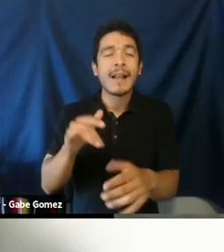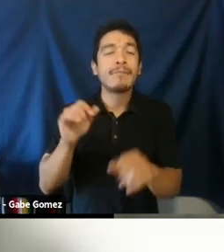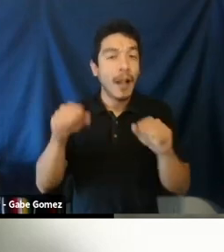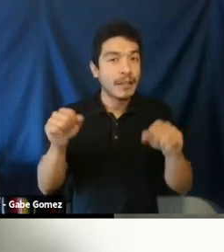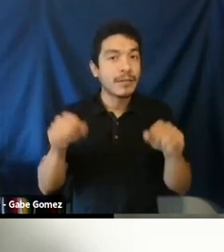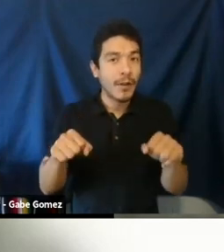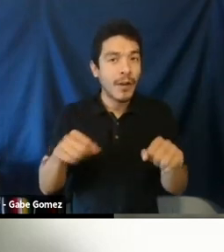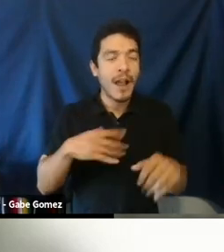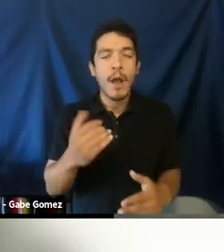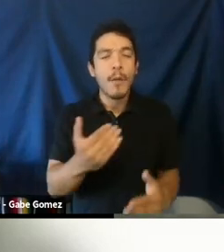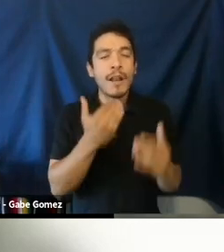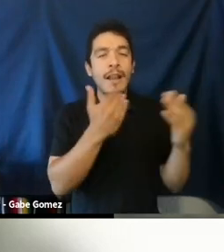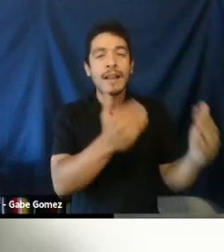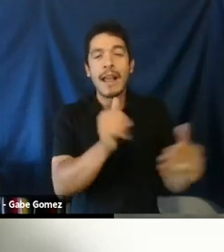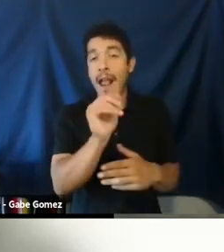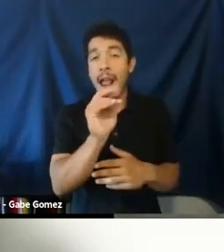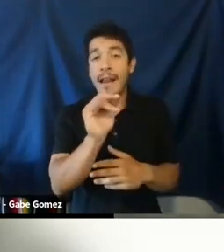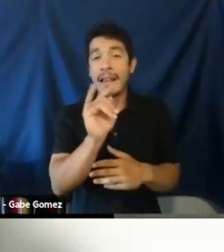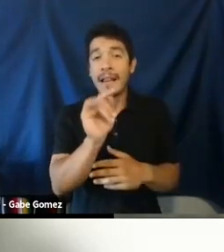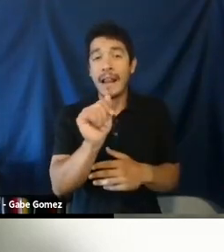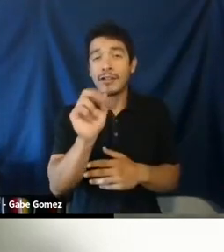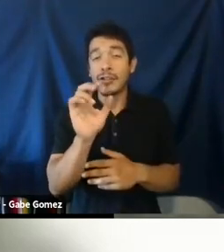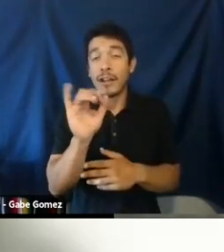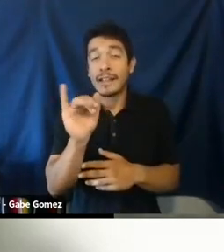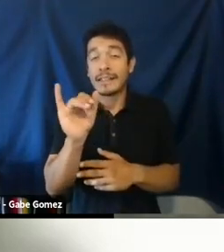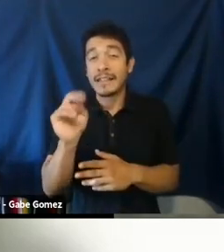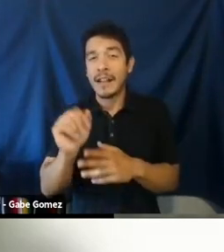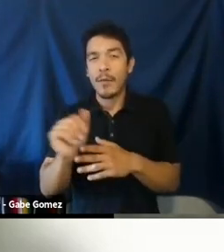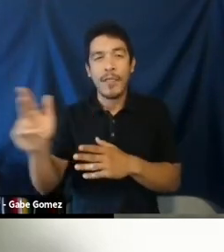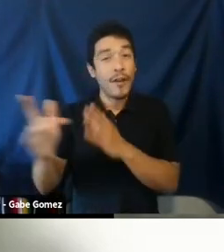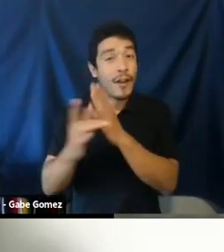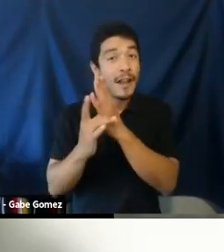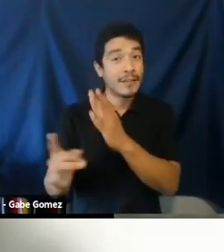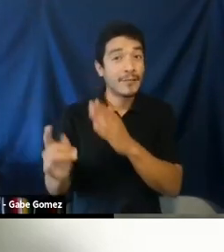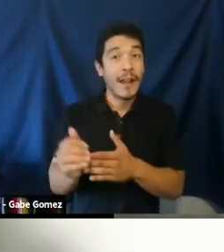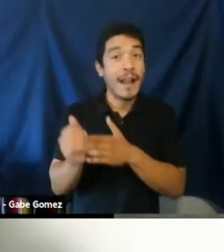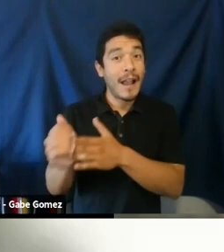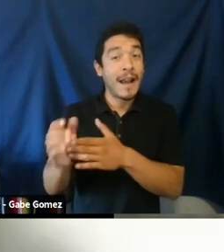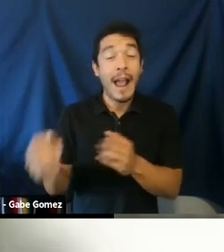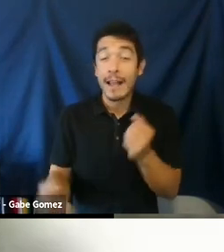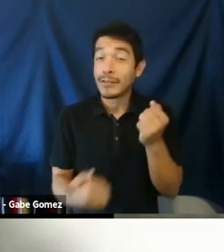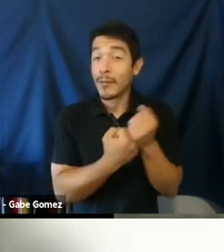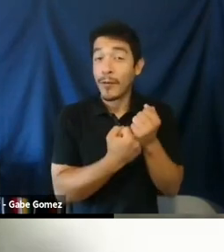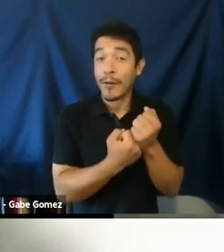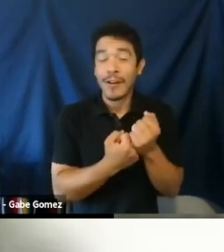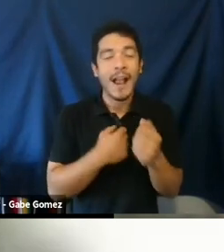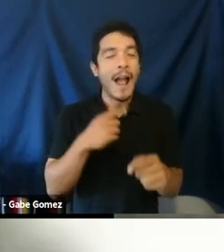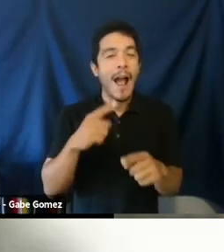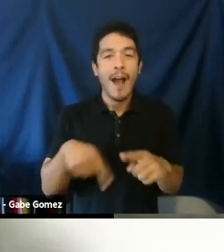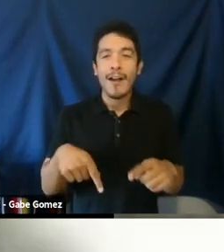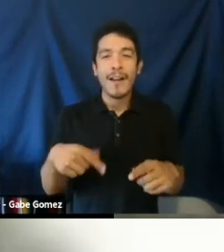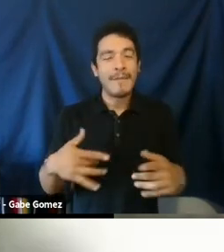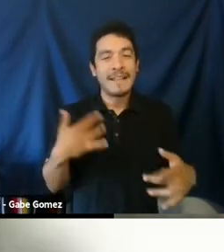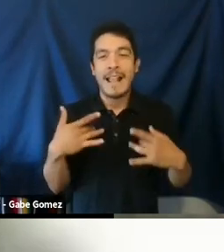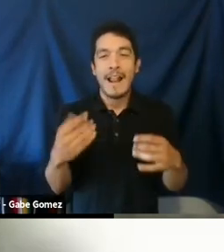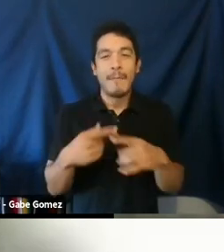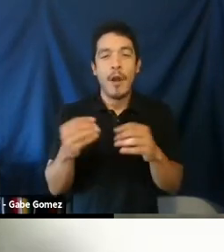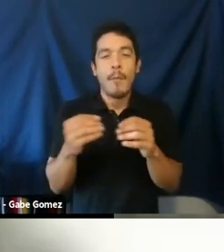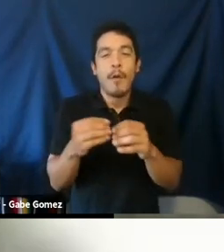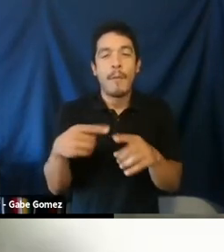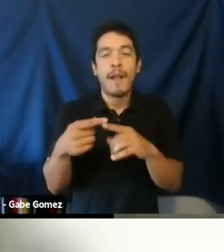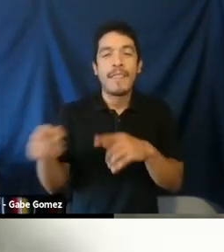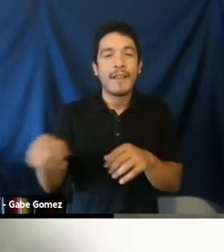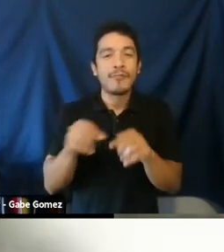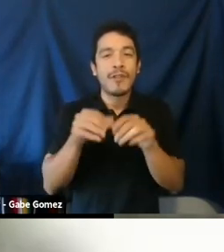and collaboration made this study possible. And I also want to thank Anita Sarkeesian for her expert guidance and support.